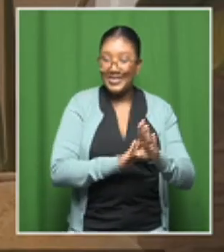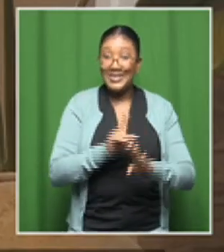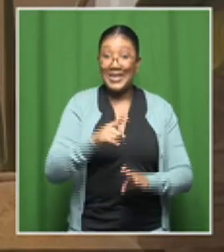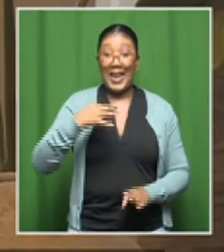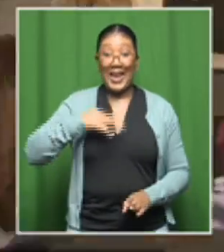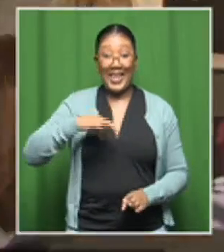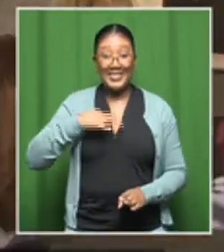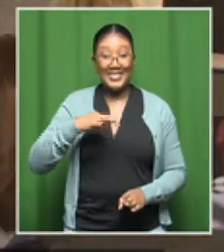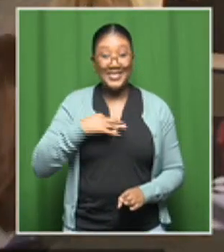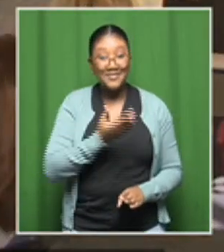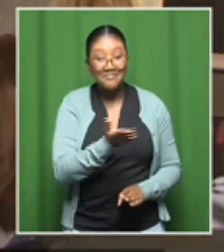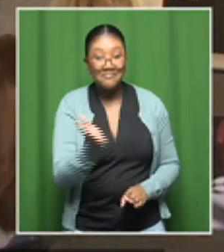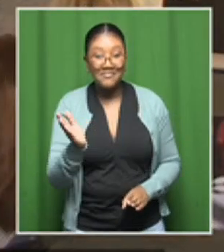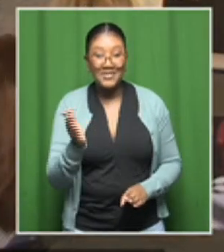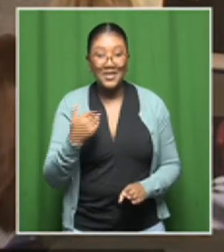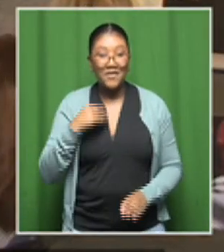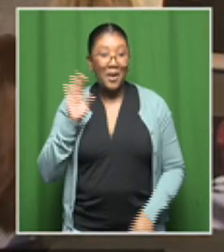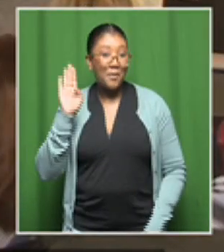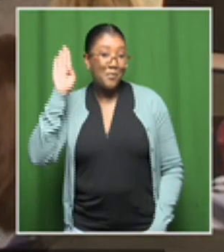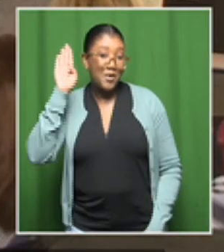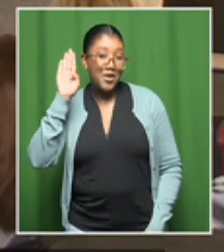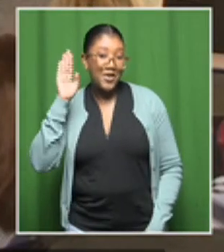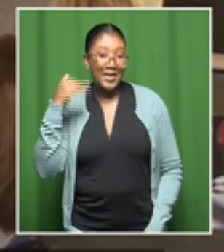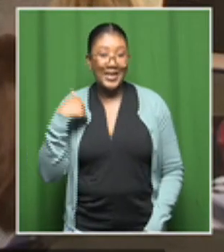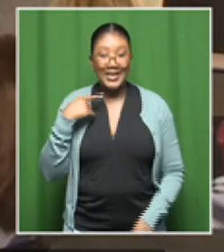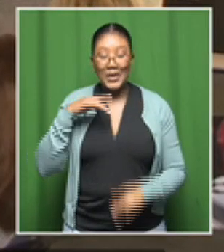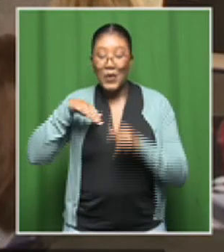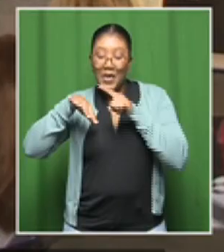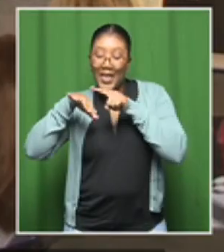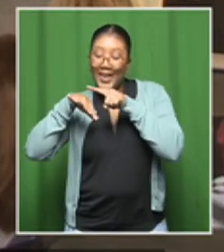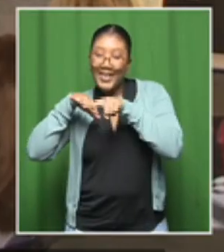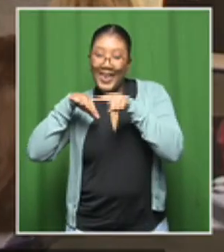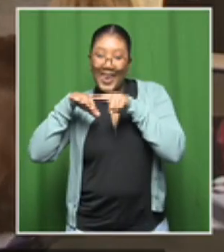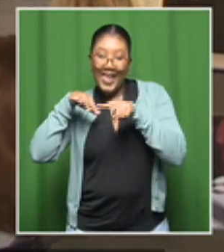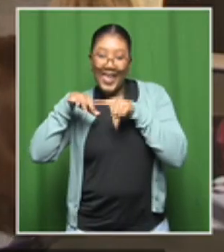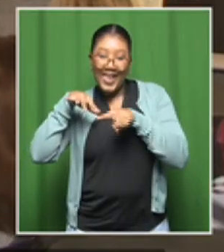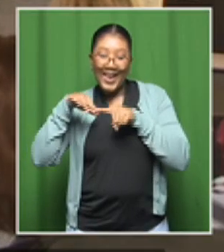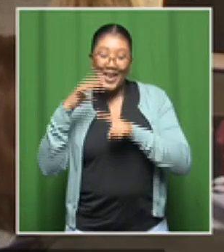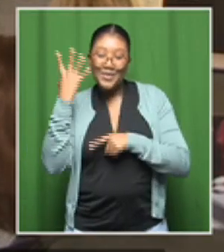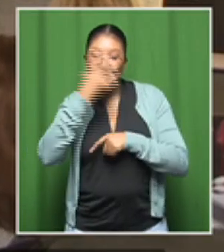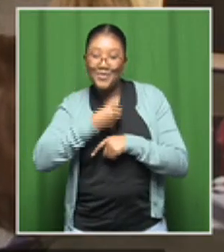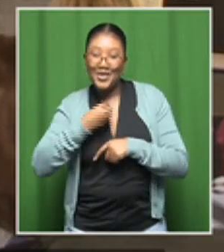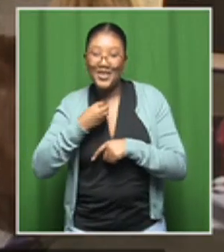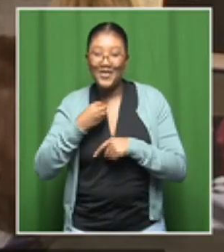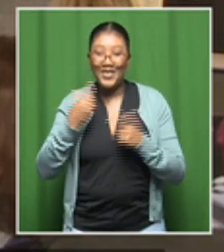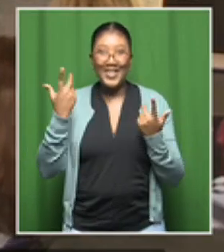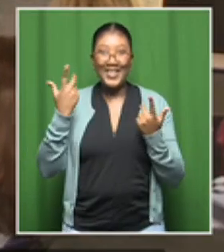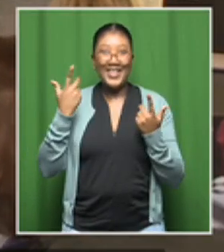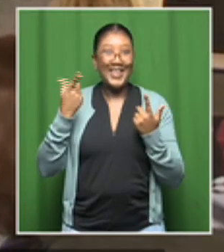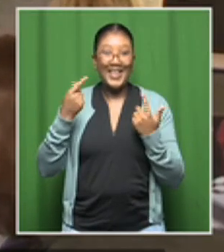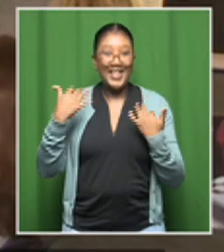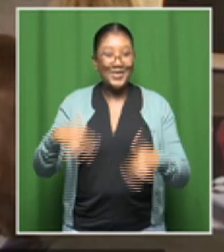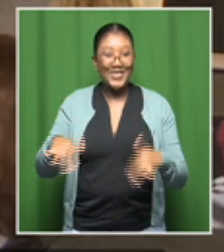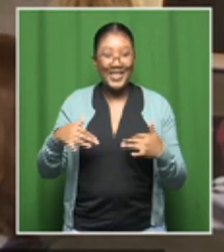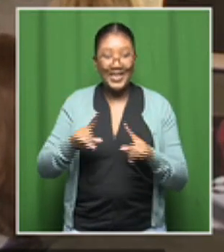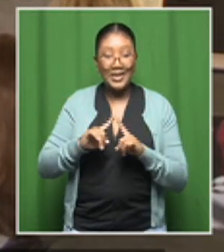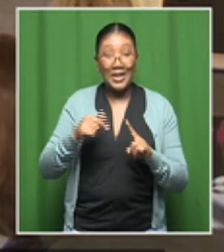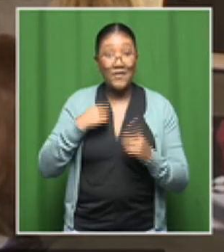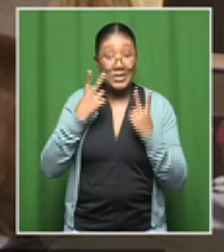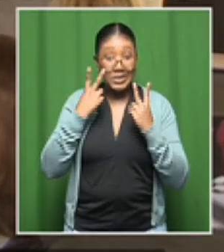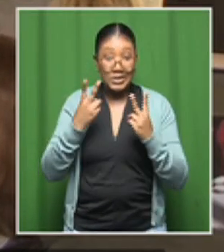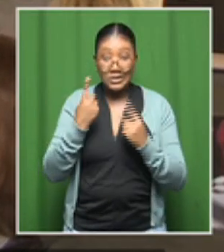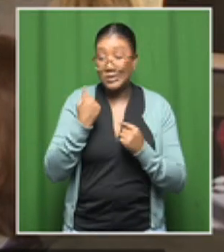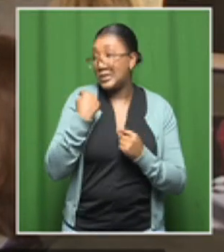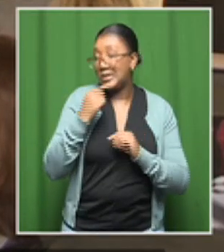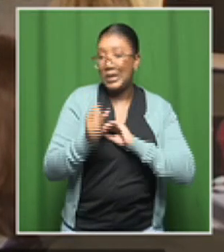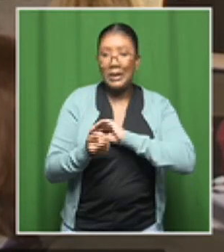ladies, you know, they put up their hands and the beautiful nails and what, that's not something I do. But I've seen lately that,